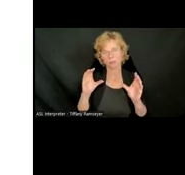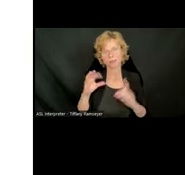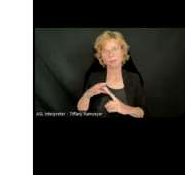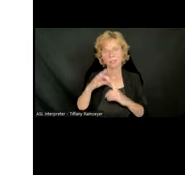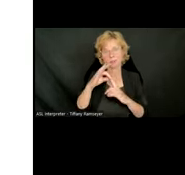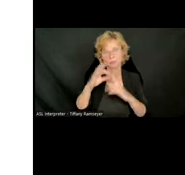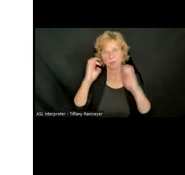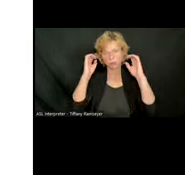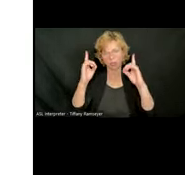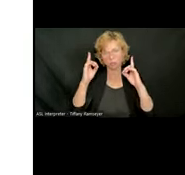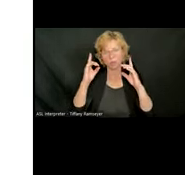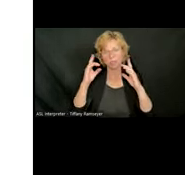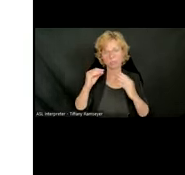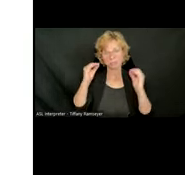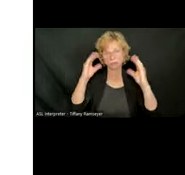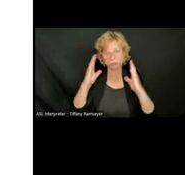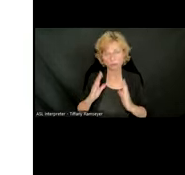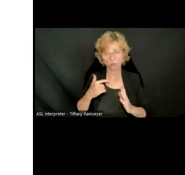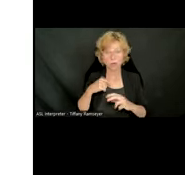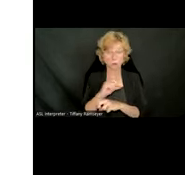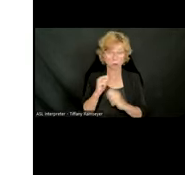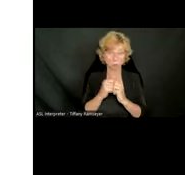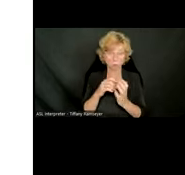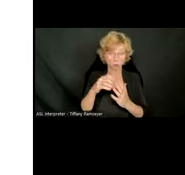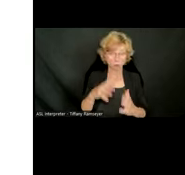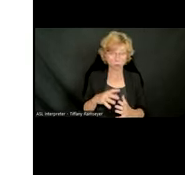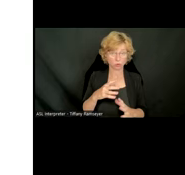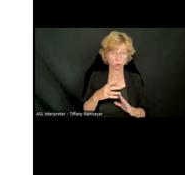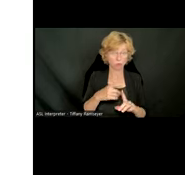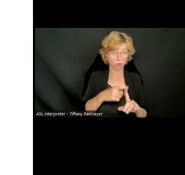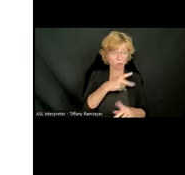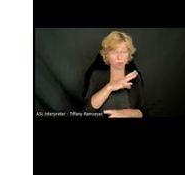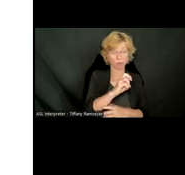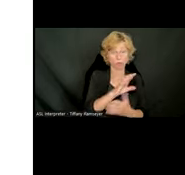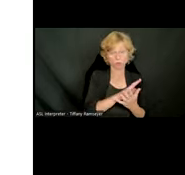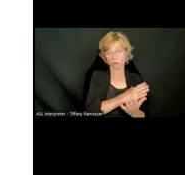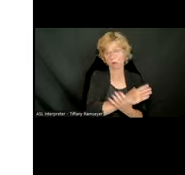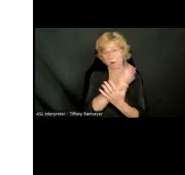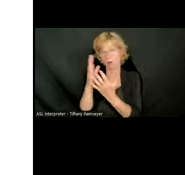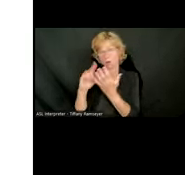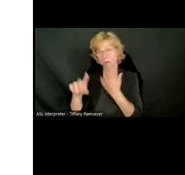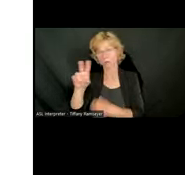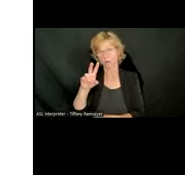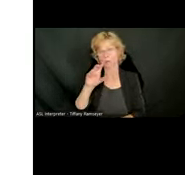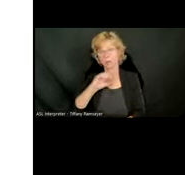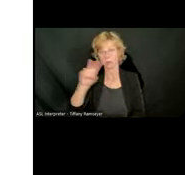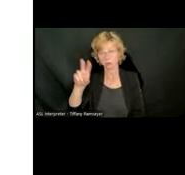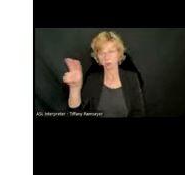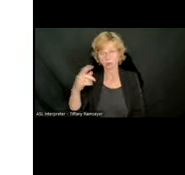and I work with students preschool to 22. I am currently a Bookshare champion teacher.